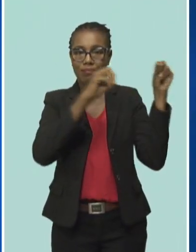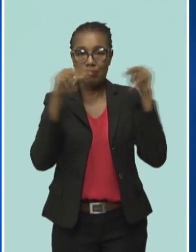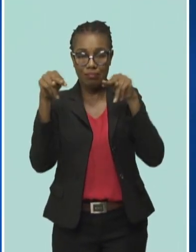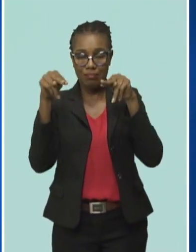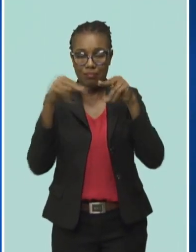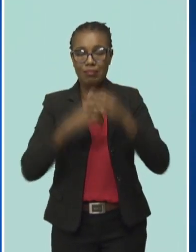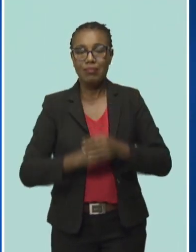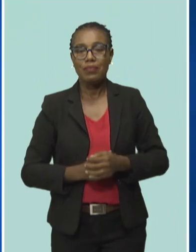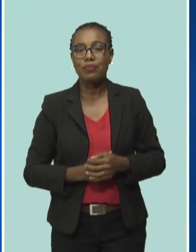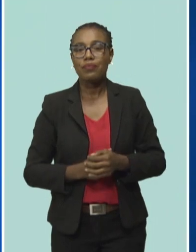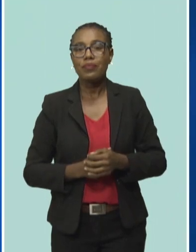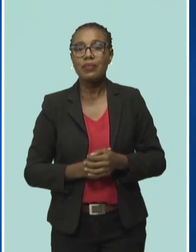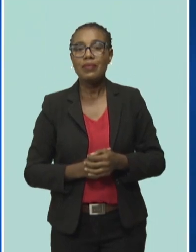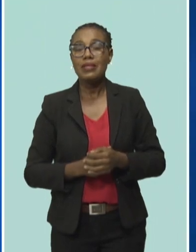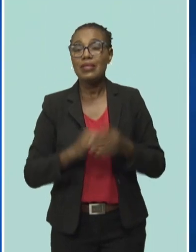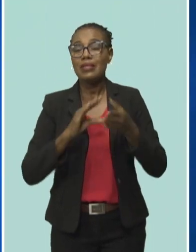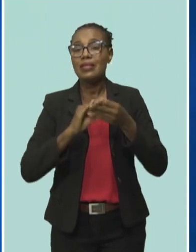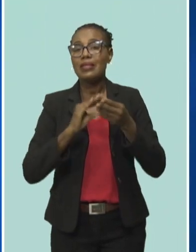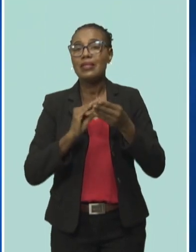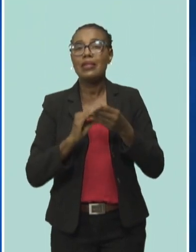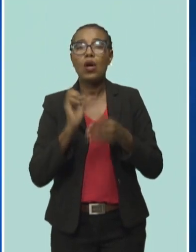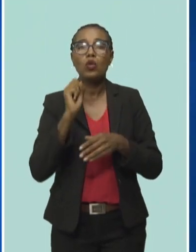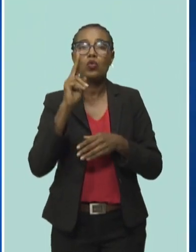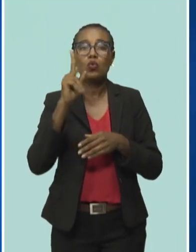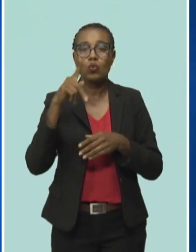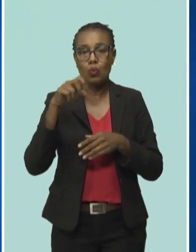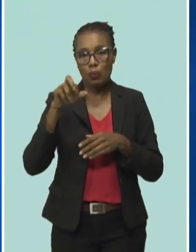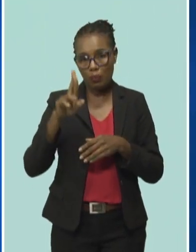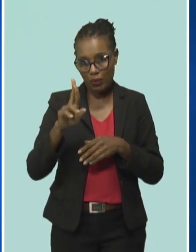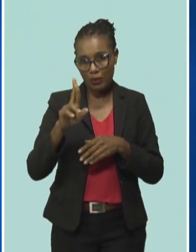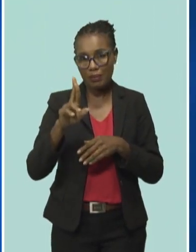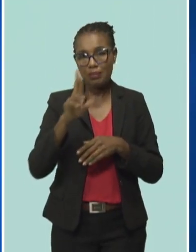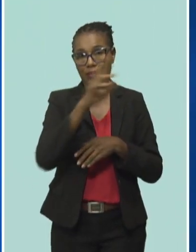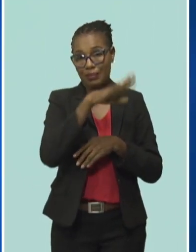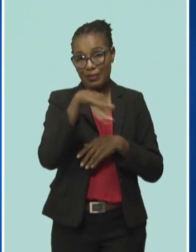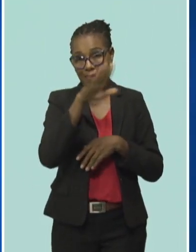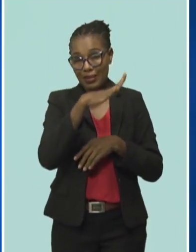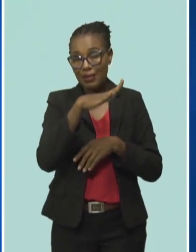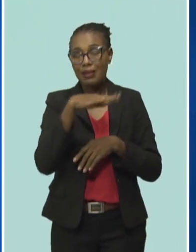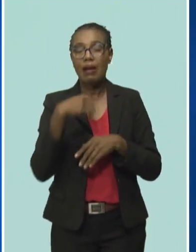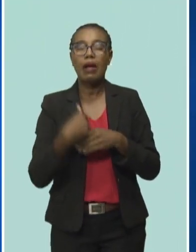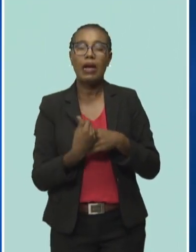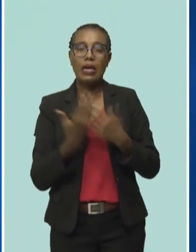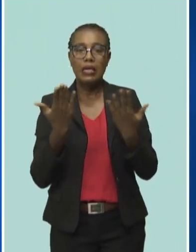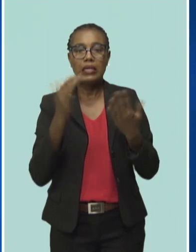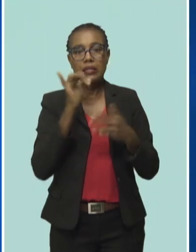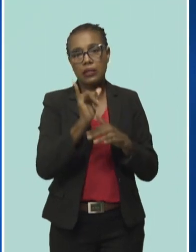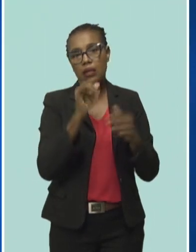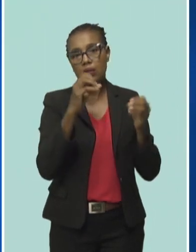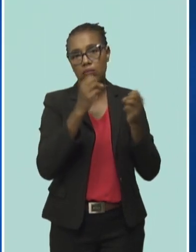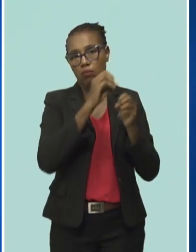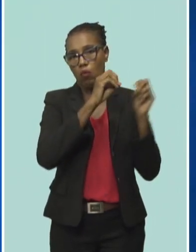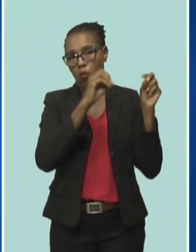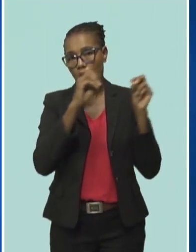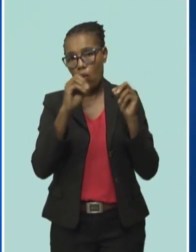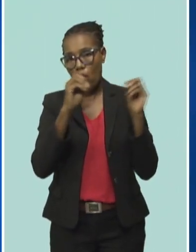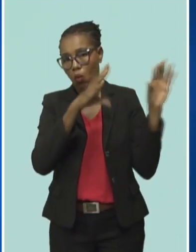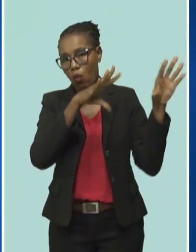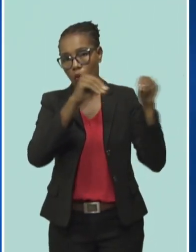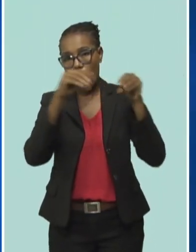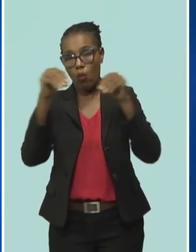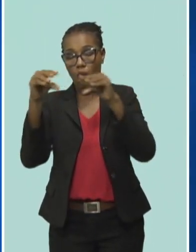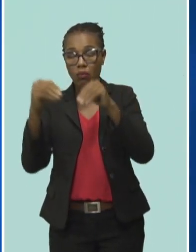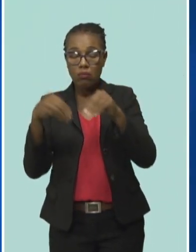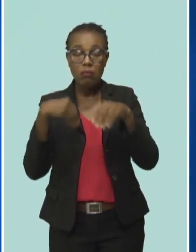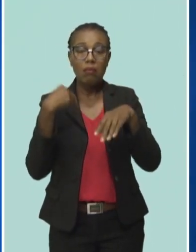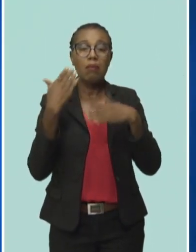at the Siebel substation. In terms of the specific areas that are still out, we may need to follow up after maybe with the social media